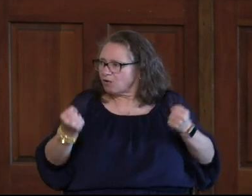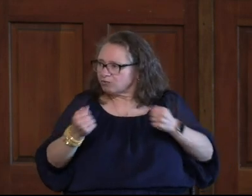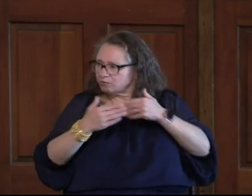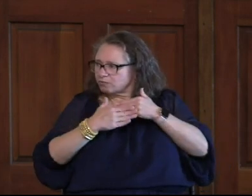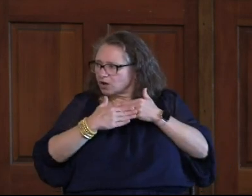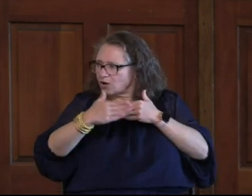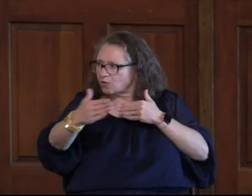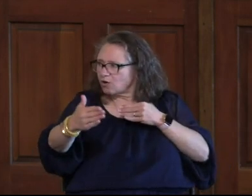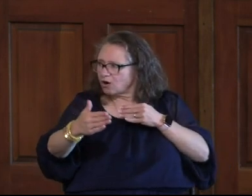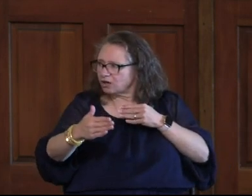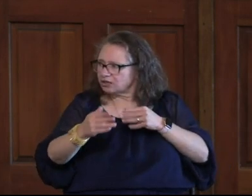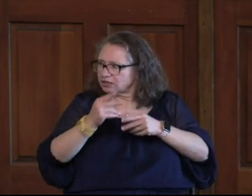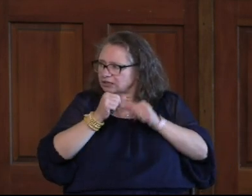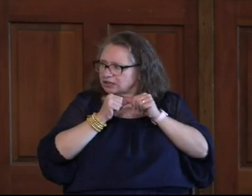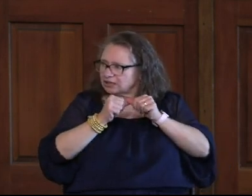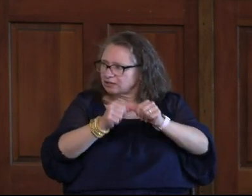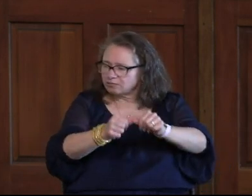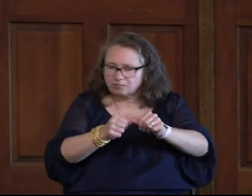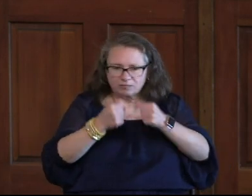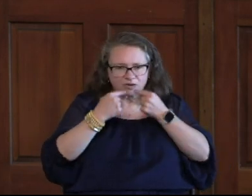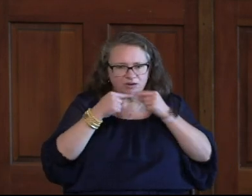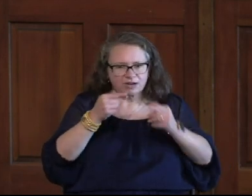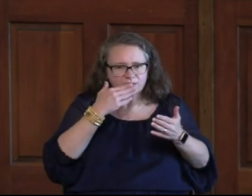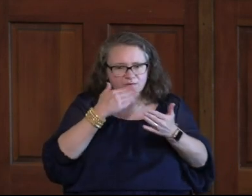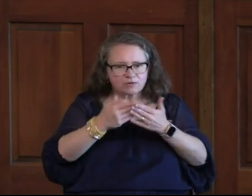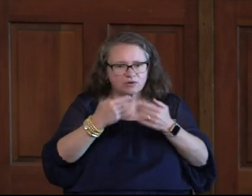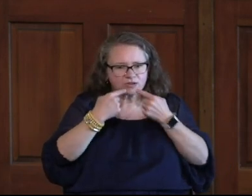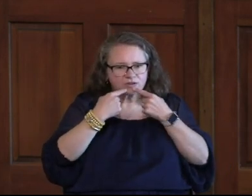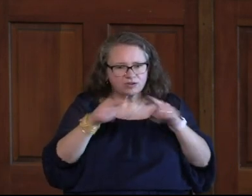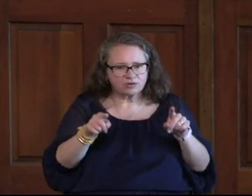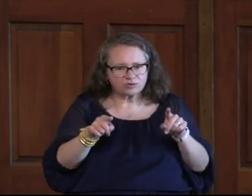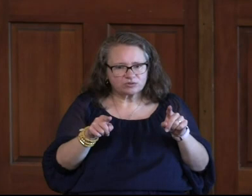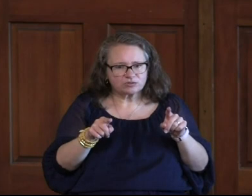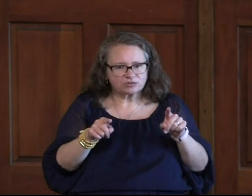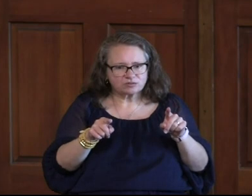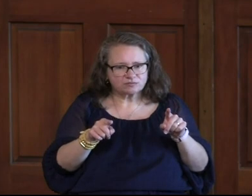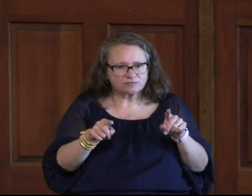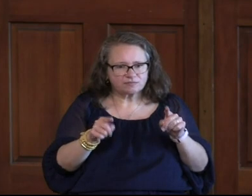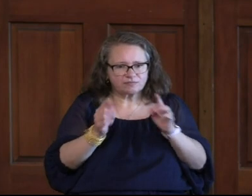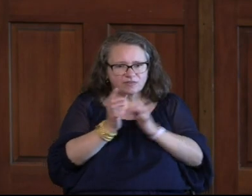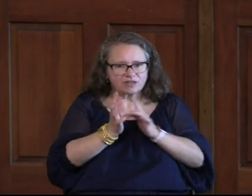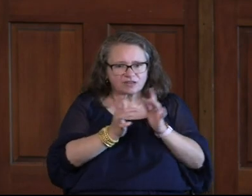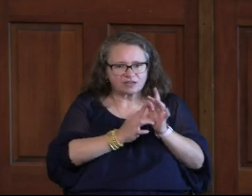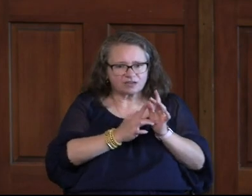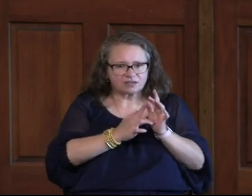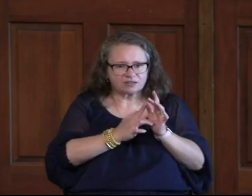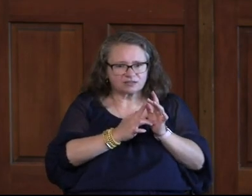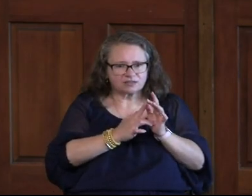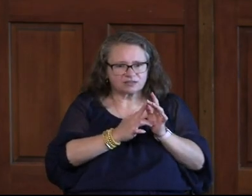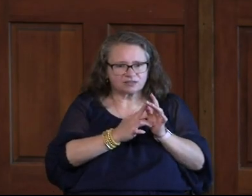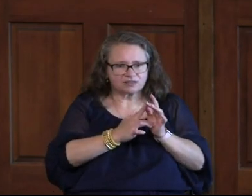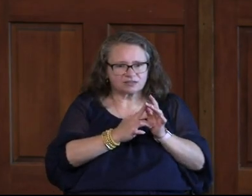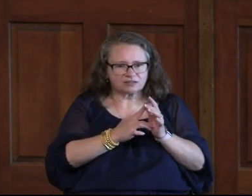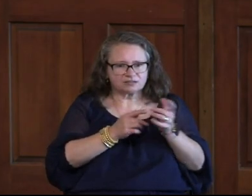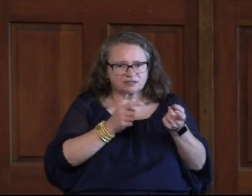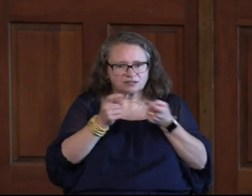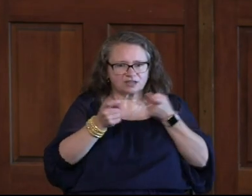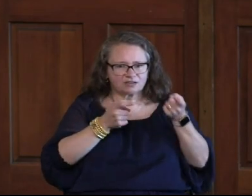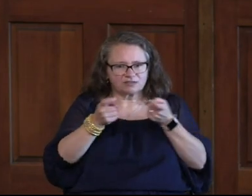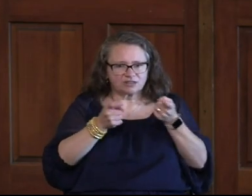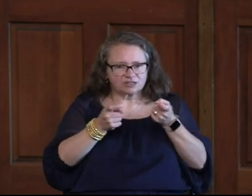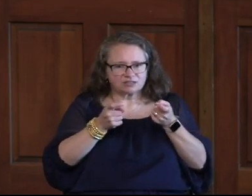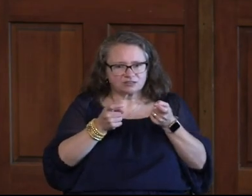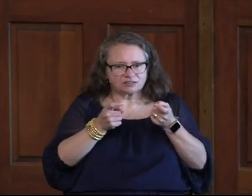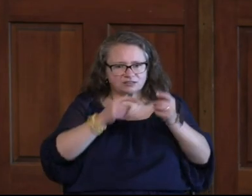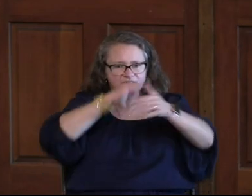Go On And To Keep Proclaiming The Good News It Was Jesus Is Sovereign He's